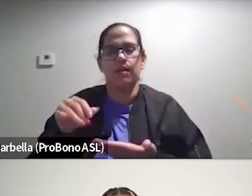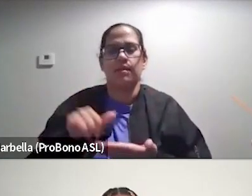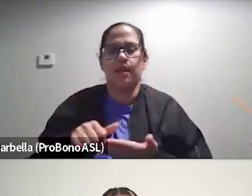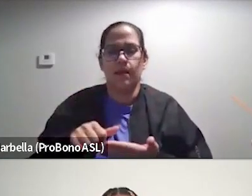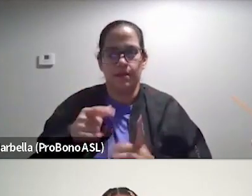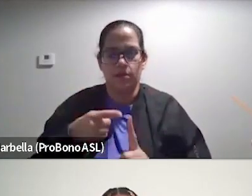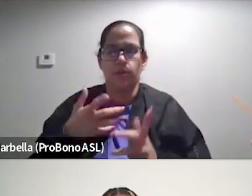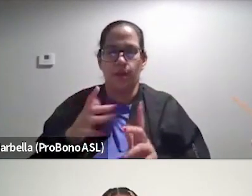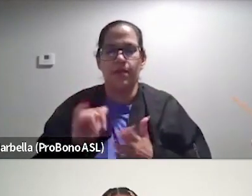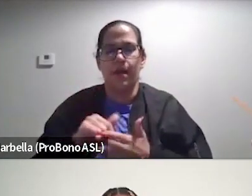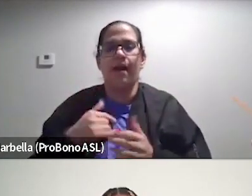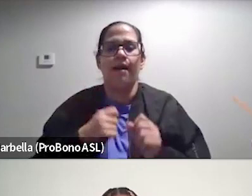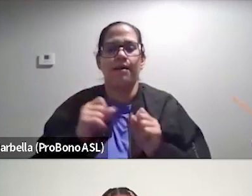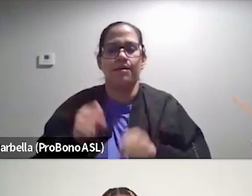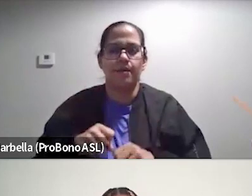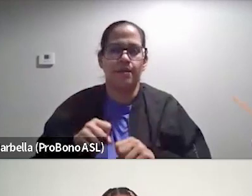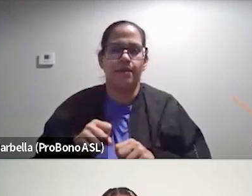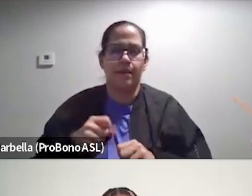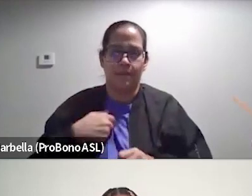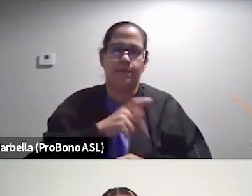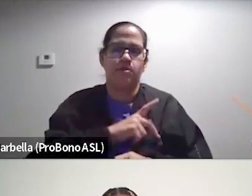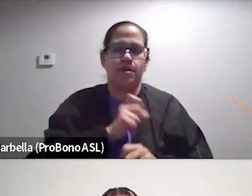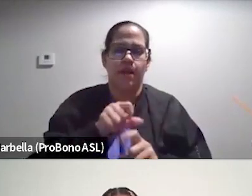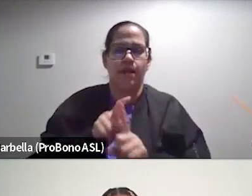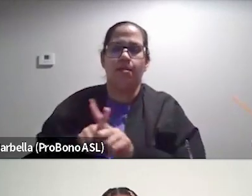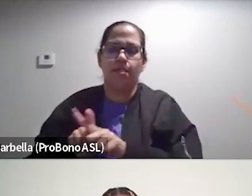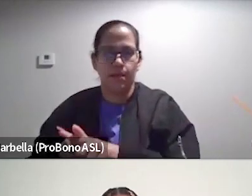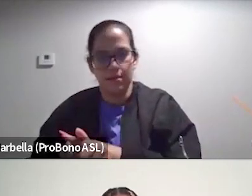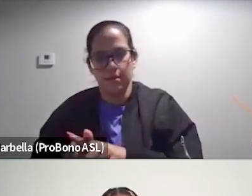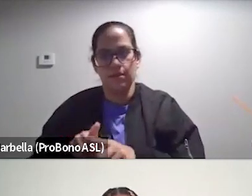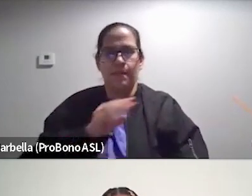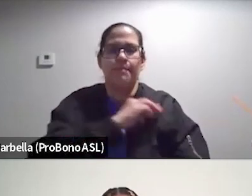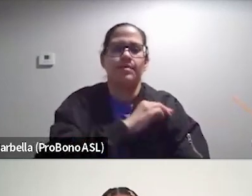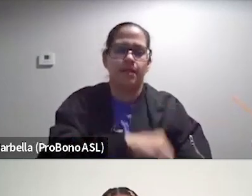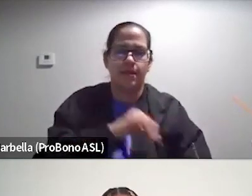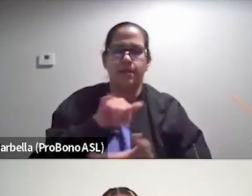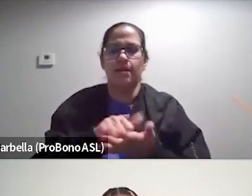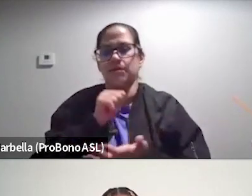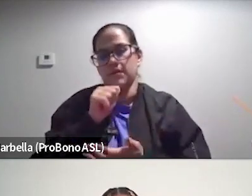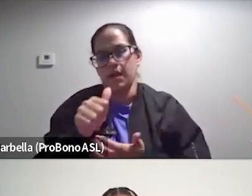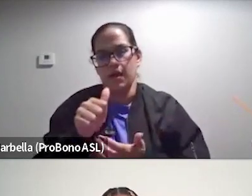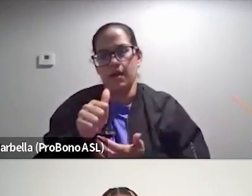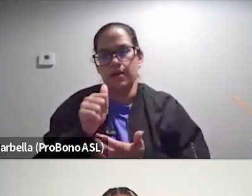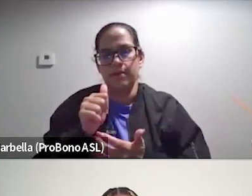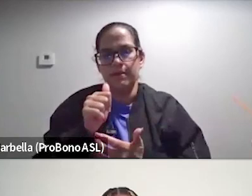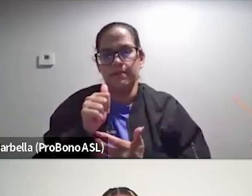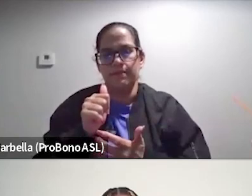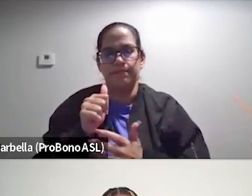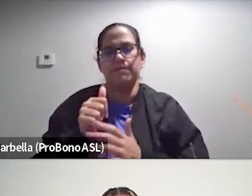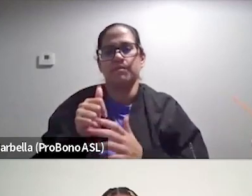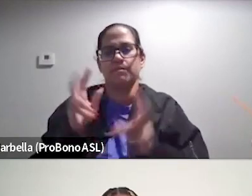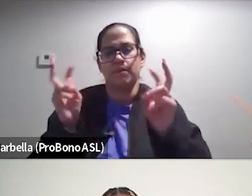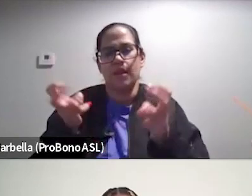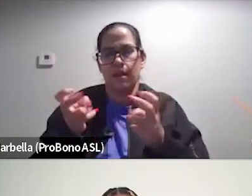is this way that I can, me personally can lean into masculinity that does not, uh, undercut